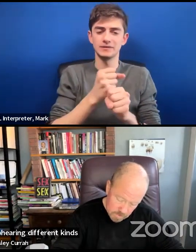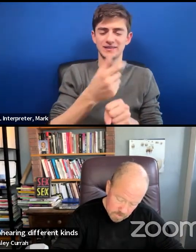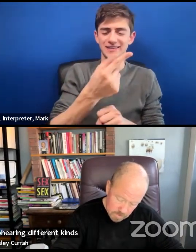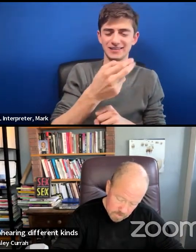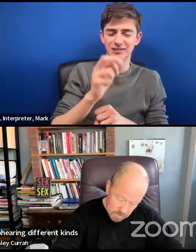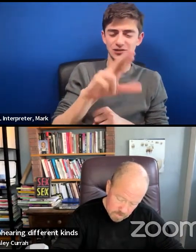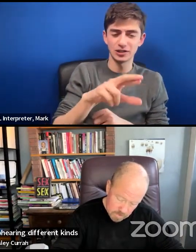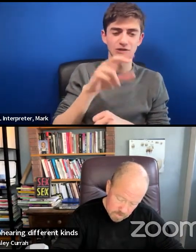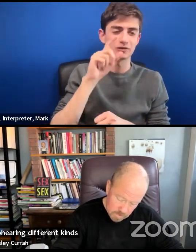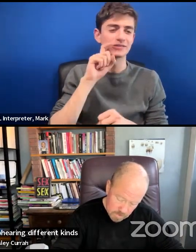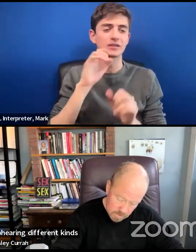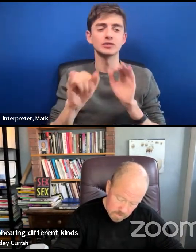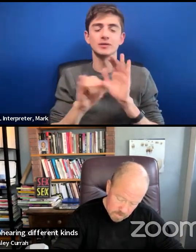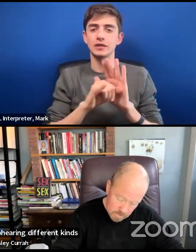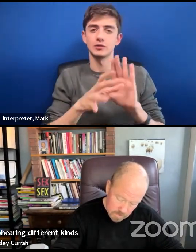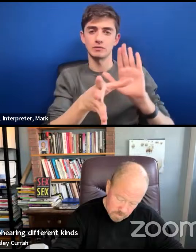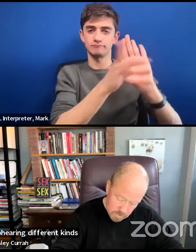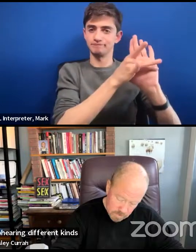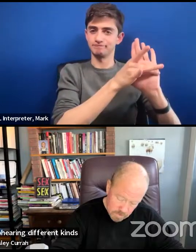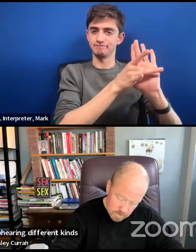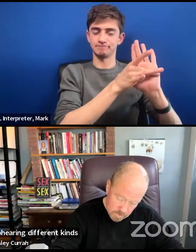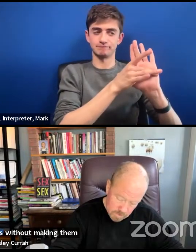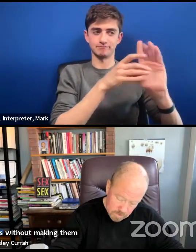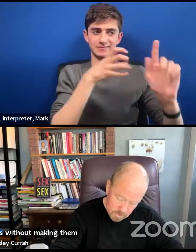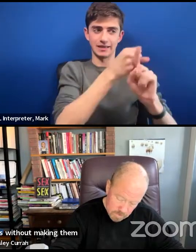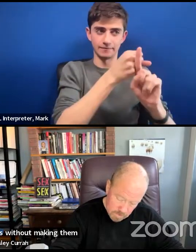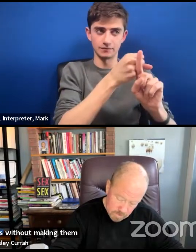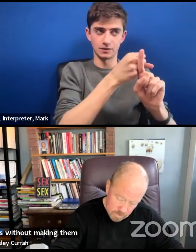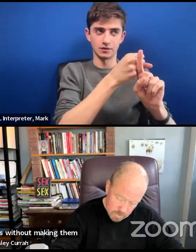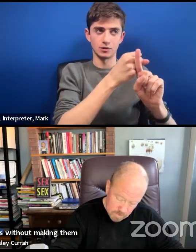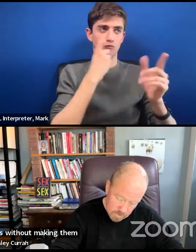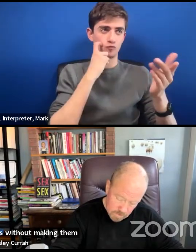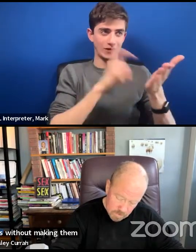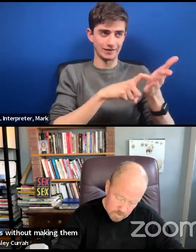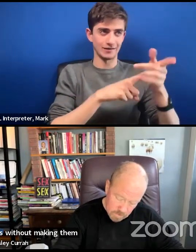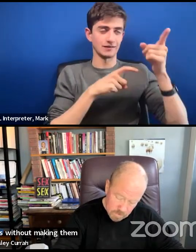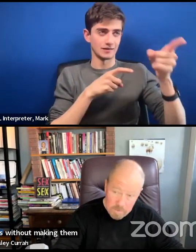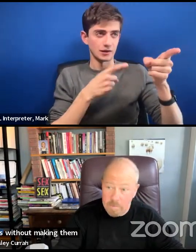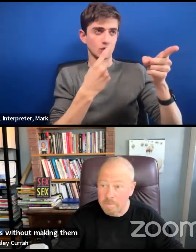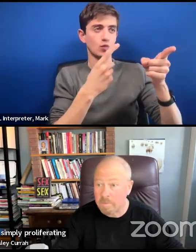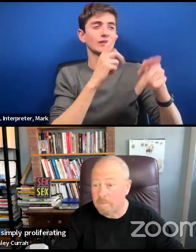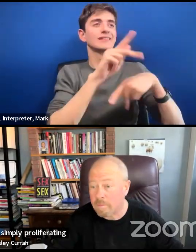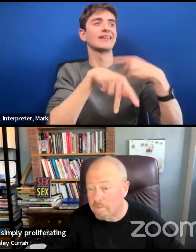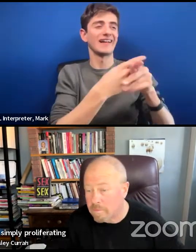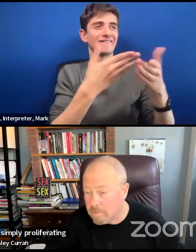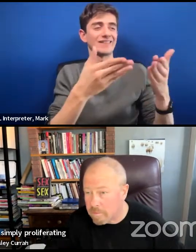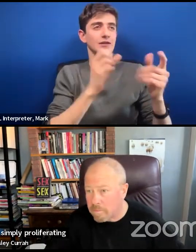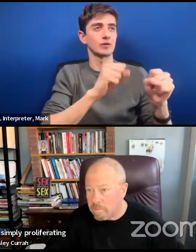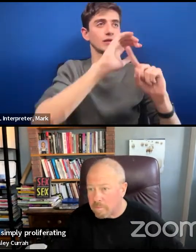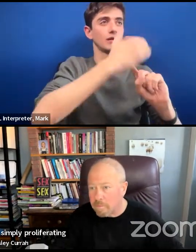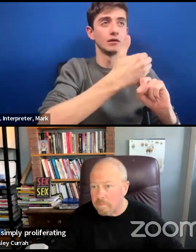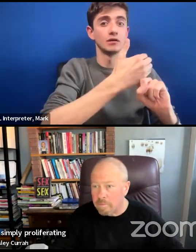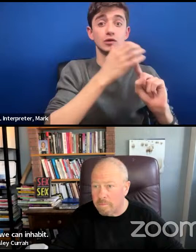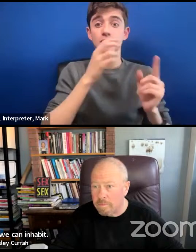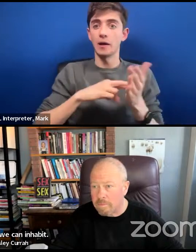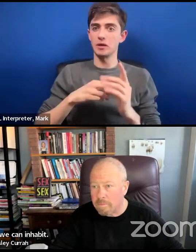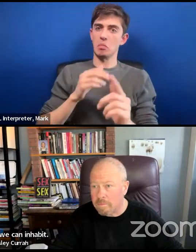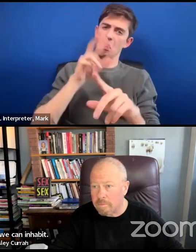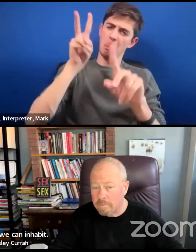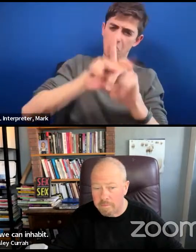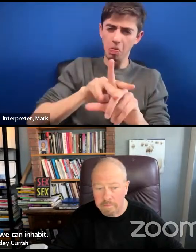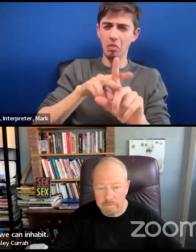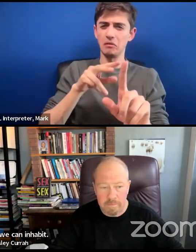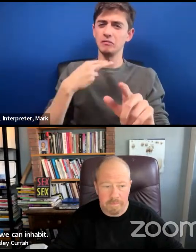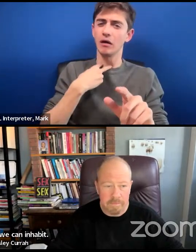fixed or universal, but simply proliferating different forms that we can inhabit. So that's kind of a nutshell of the whole